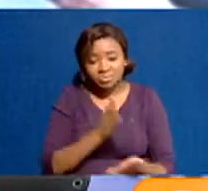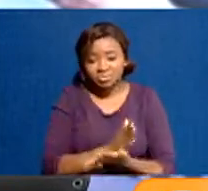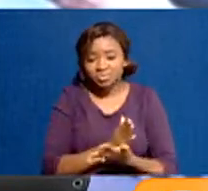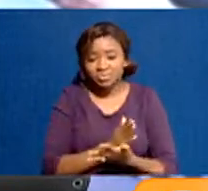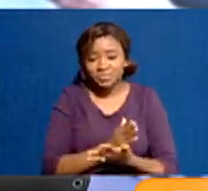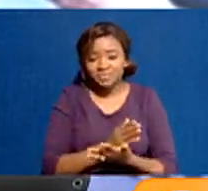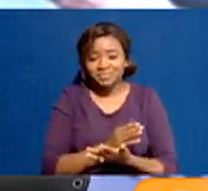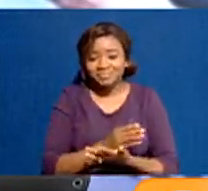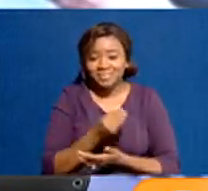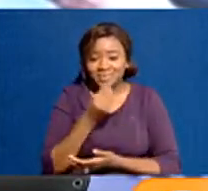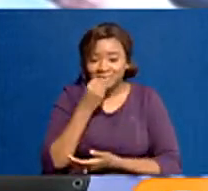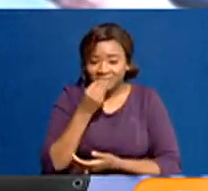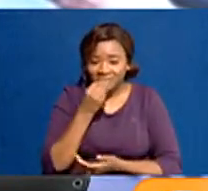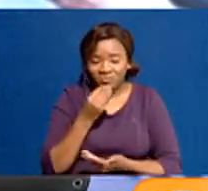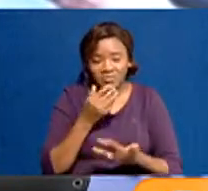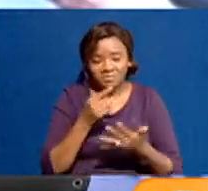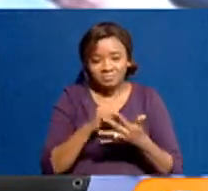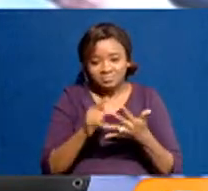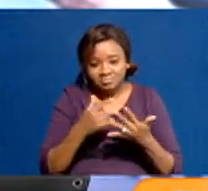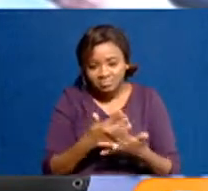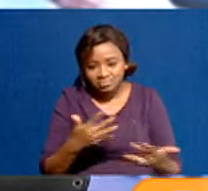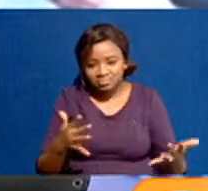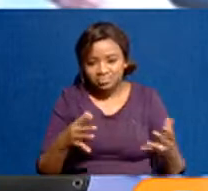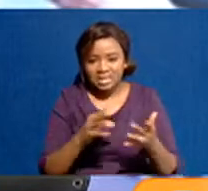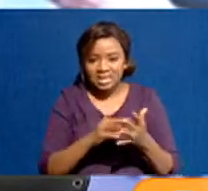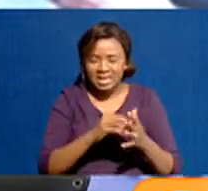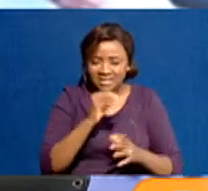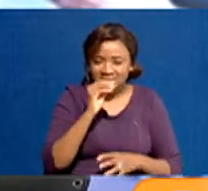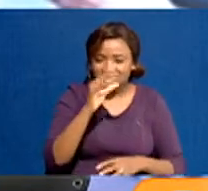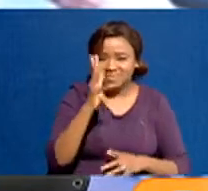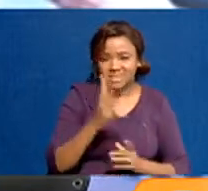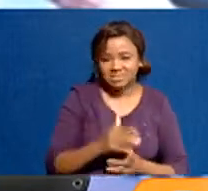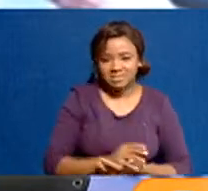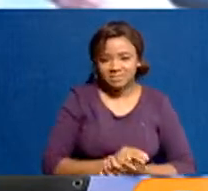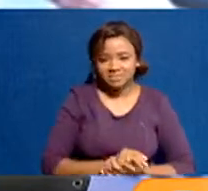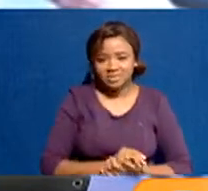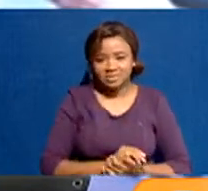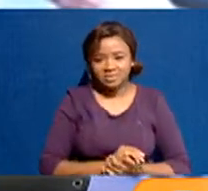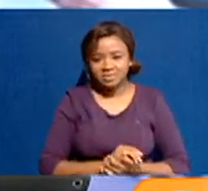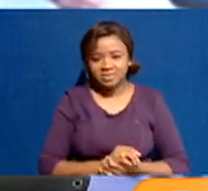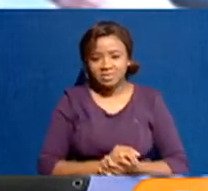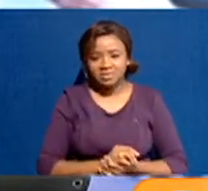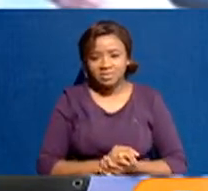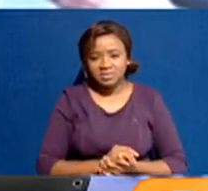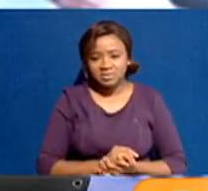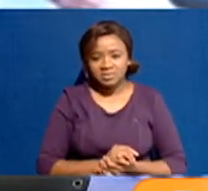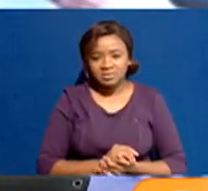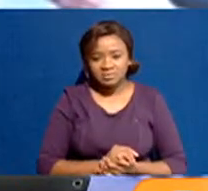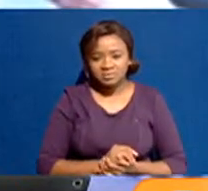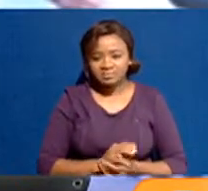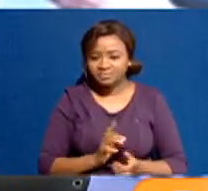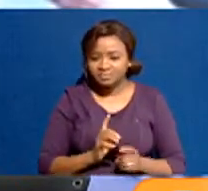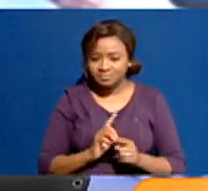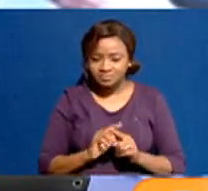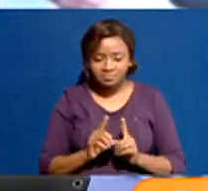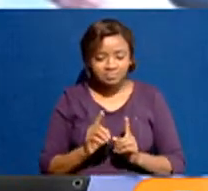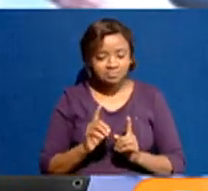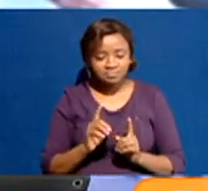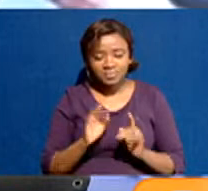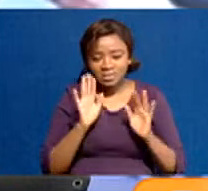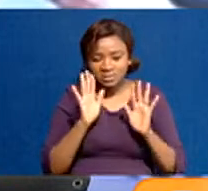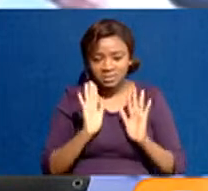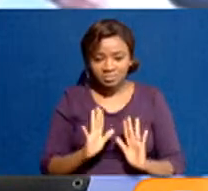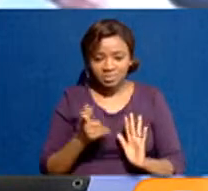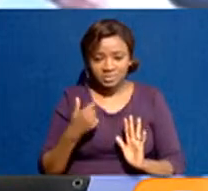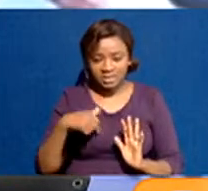You see, just put it in perspective, and that's why it's really imperative that we actually call ourselves back. Last